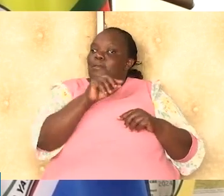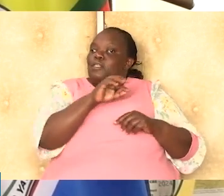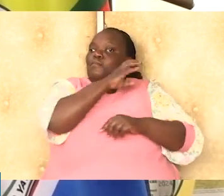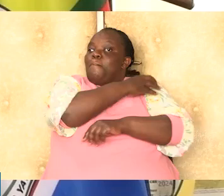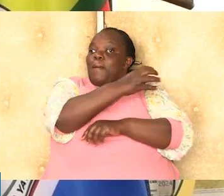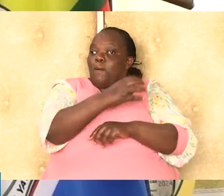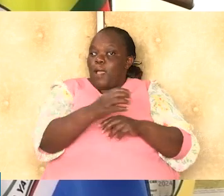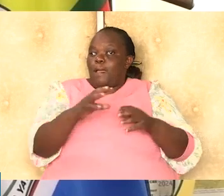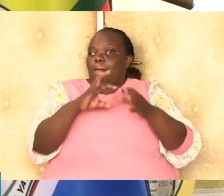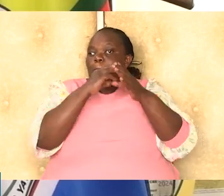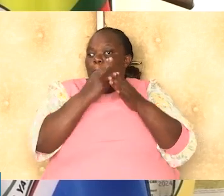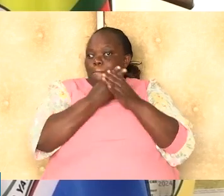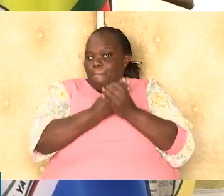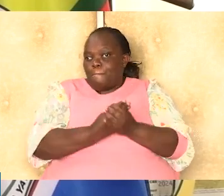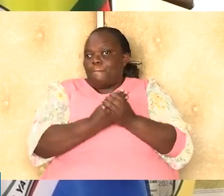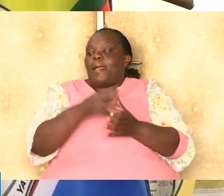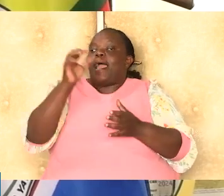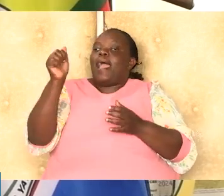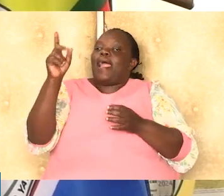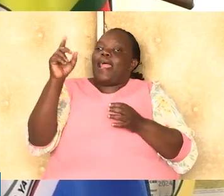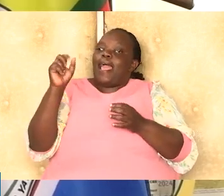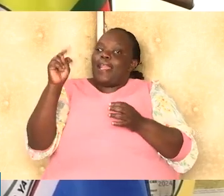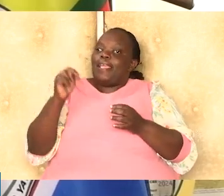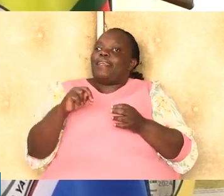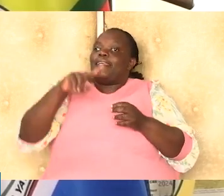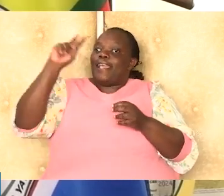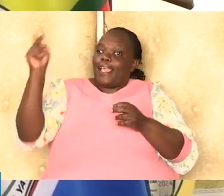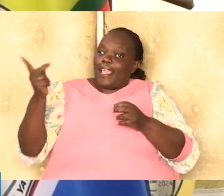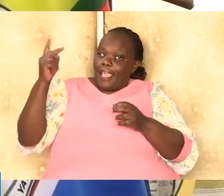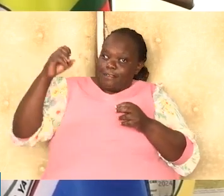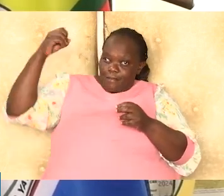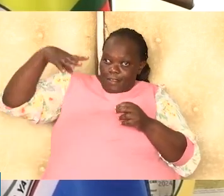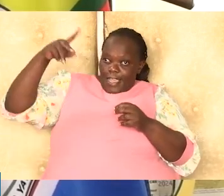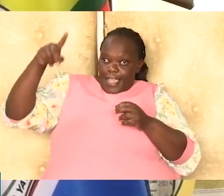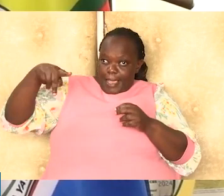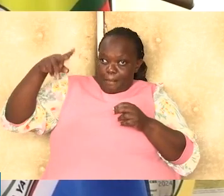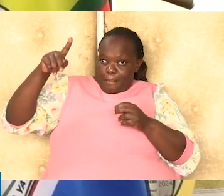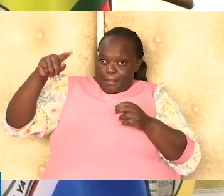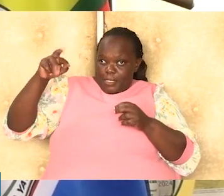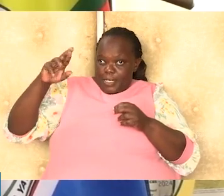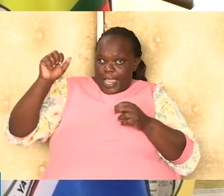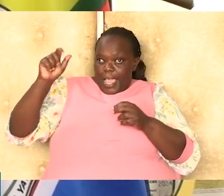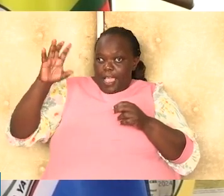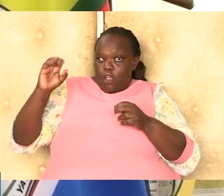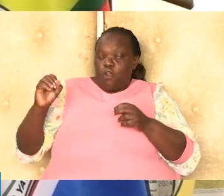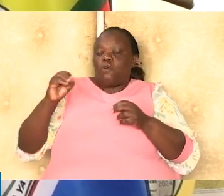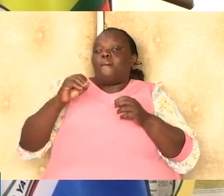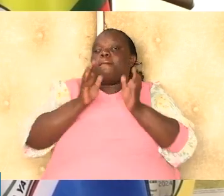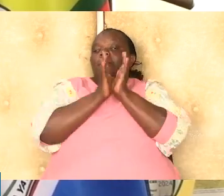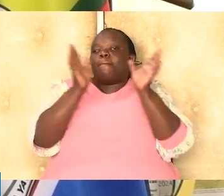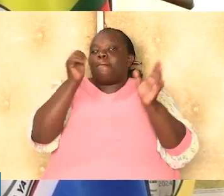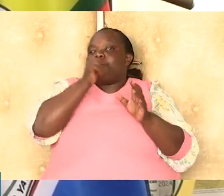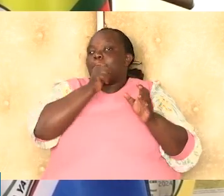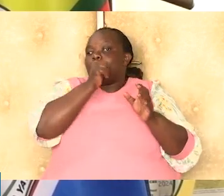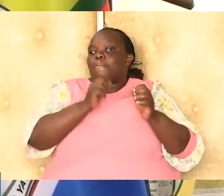The strategic partnership between Adani Group Holdings and the Kenya Electricity Transformation Company, Ketrako, leverages public-private collaboration